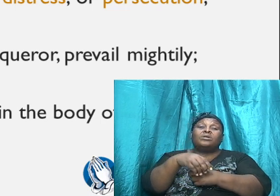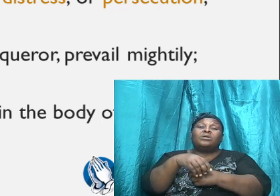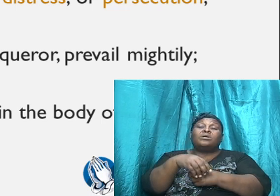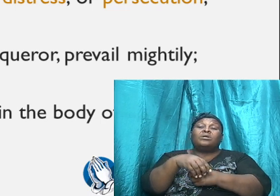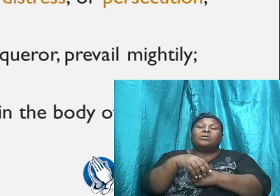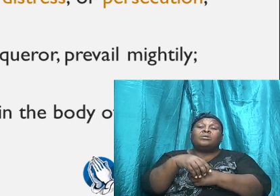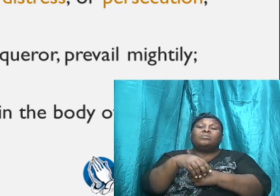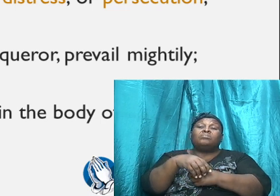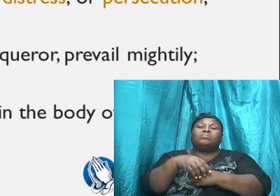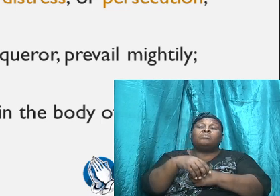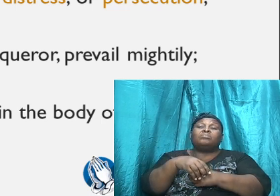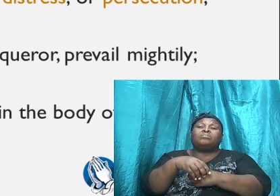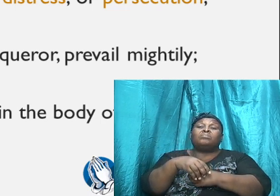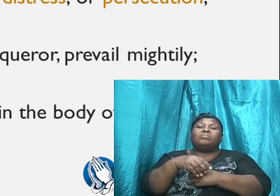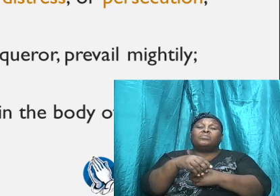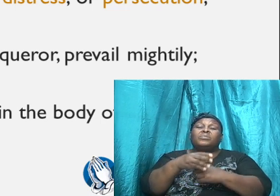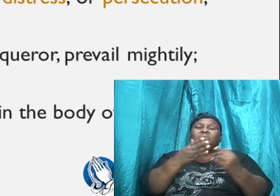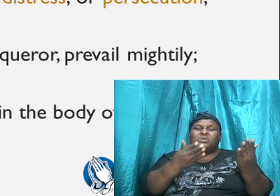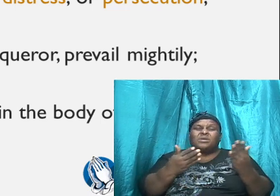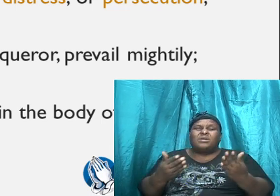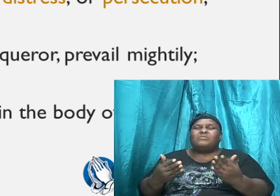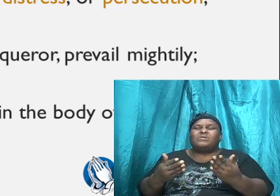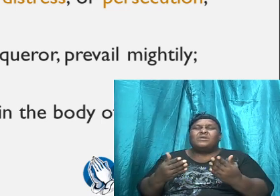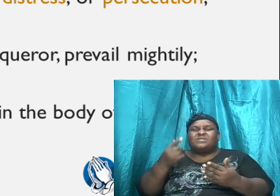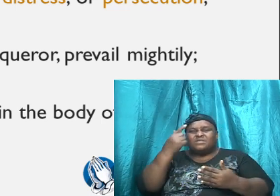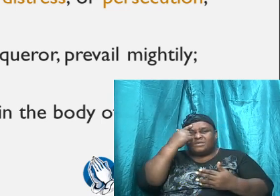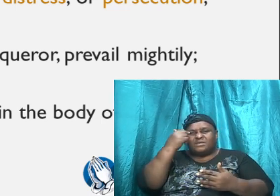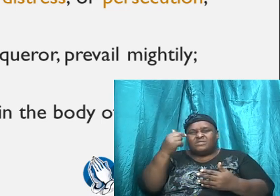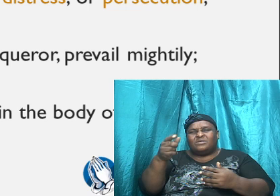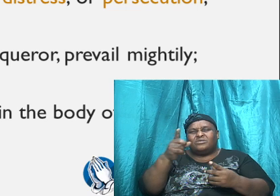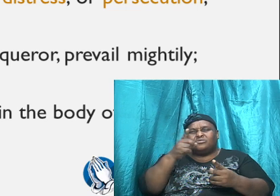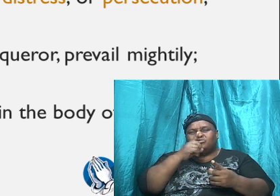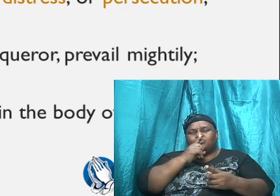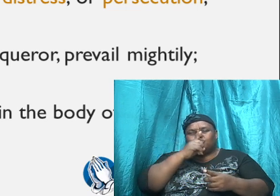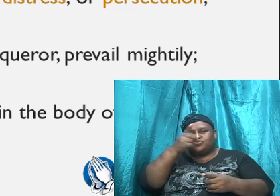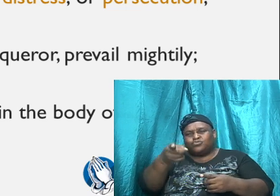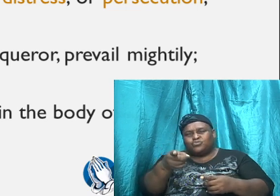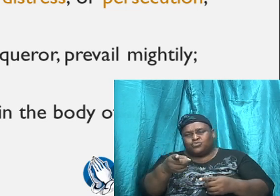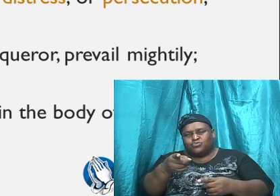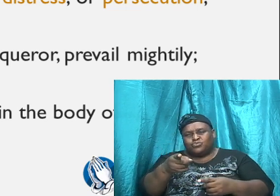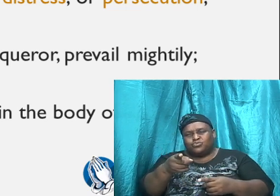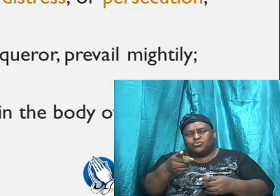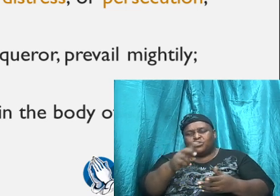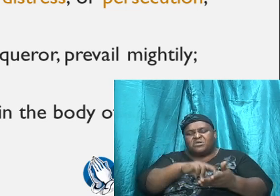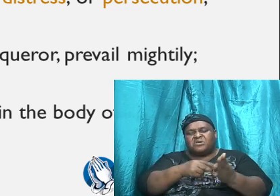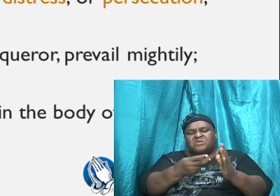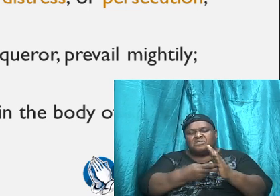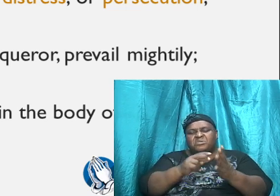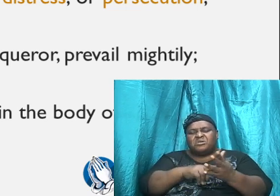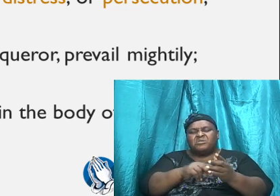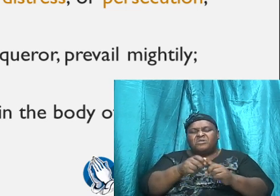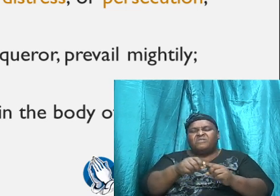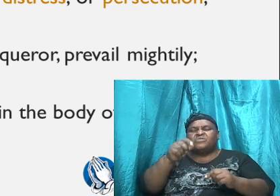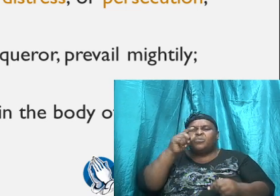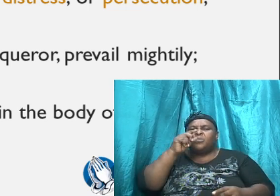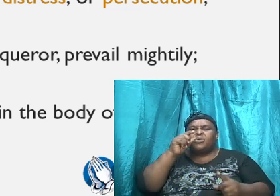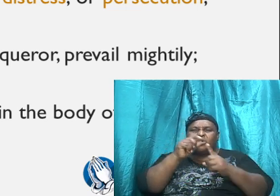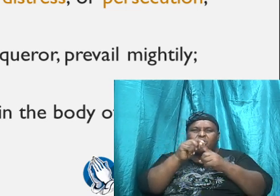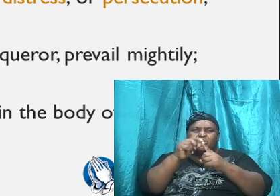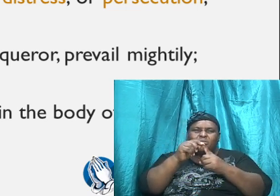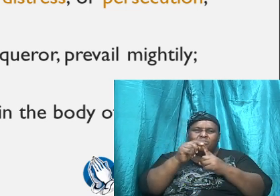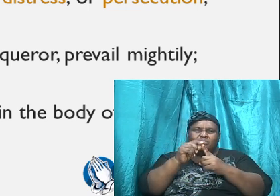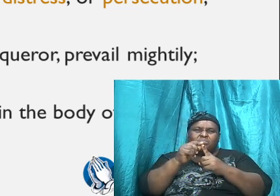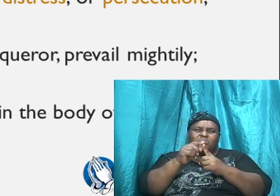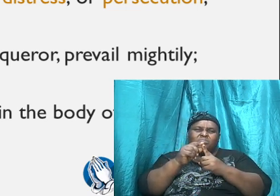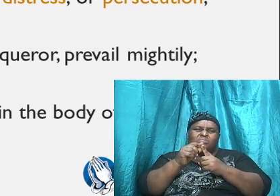in terms of the meaning of this word, because hyper no come